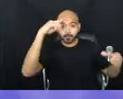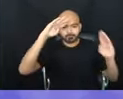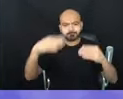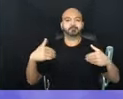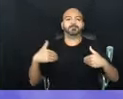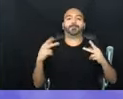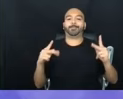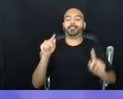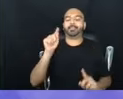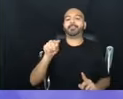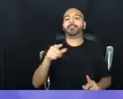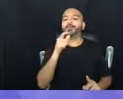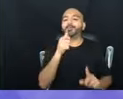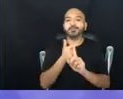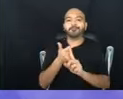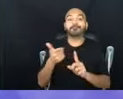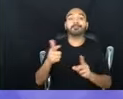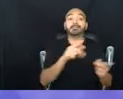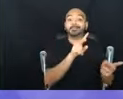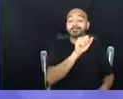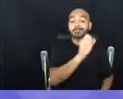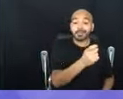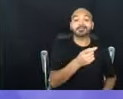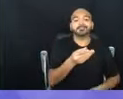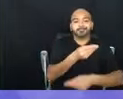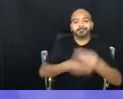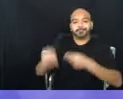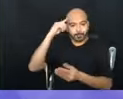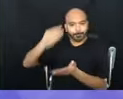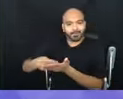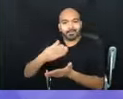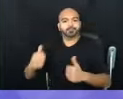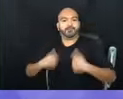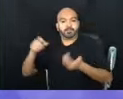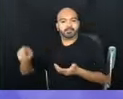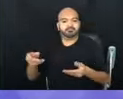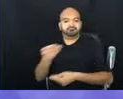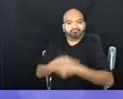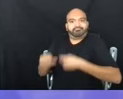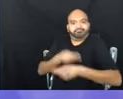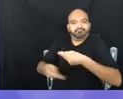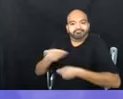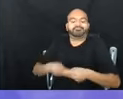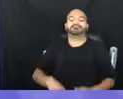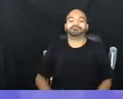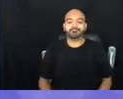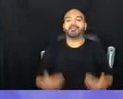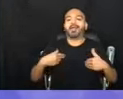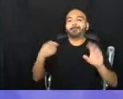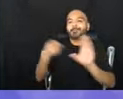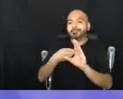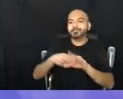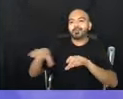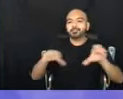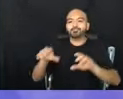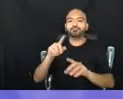who traded sex for money and survival needs. And they did this participatory action research